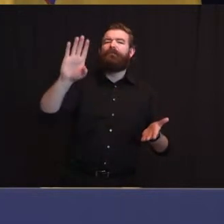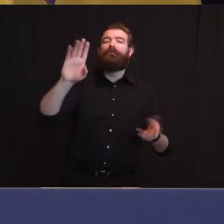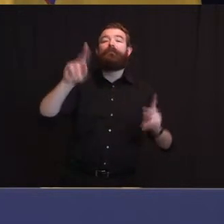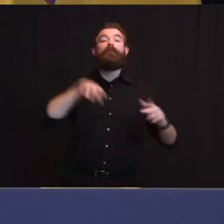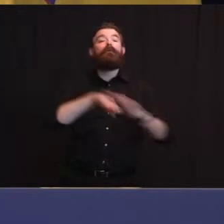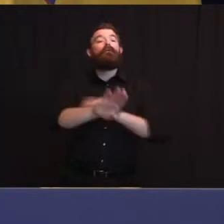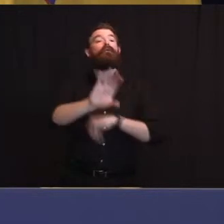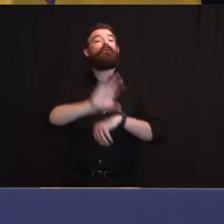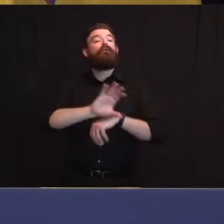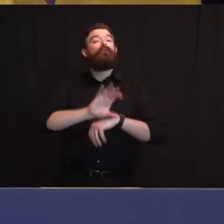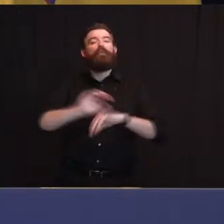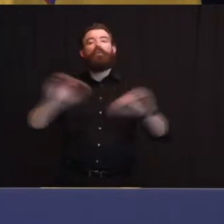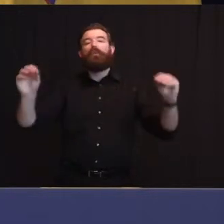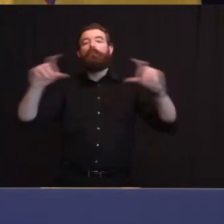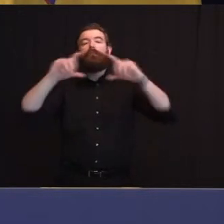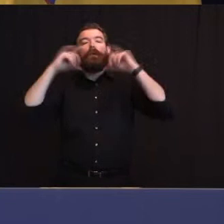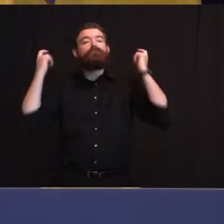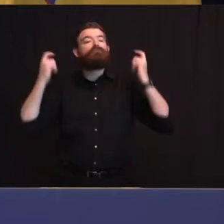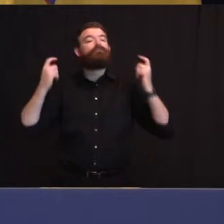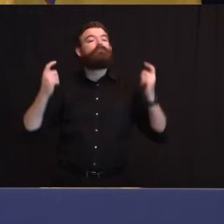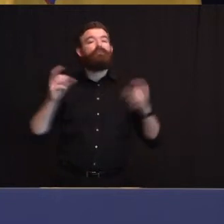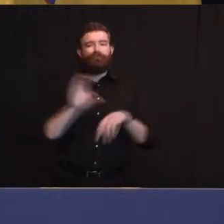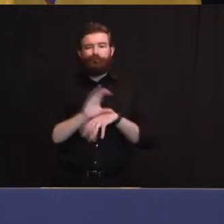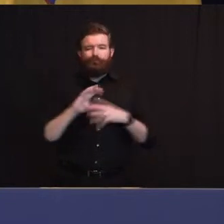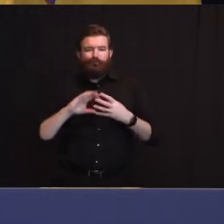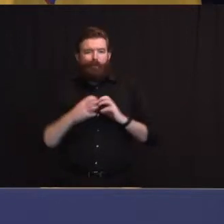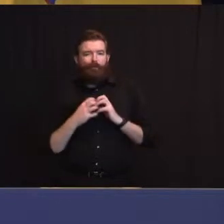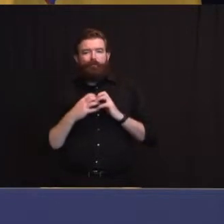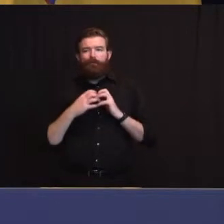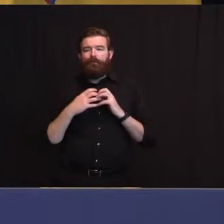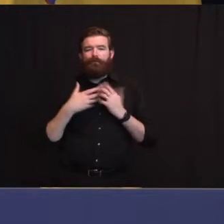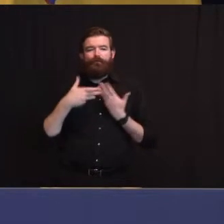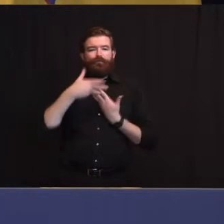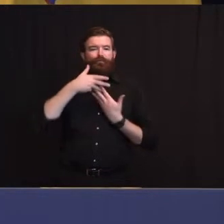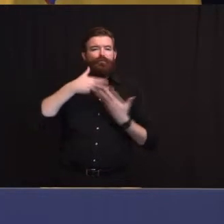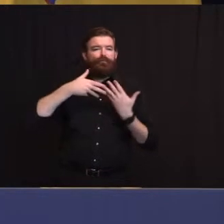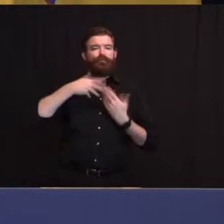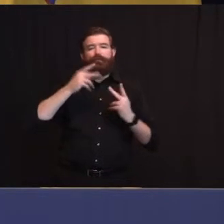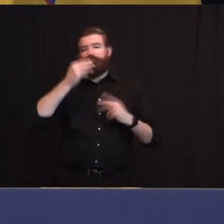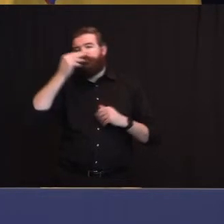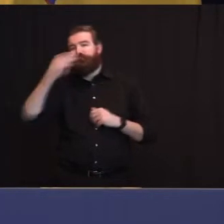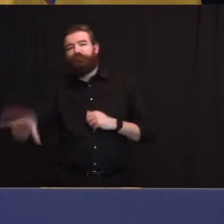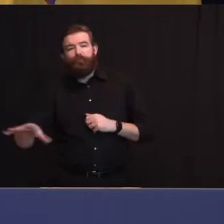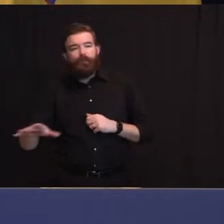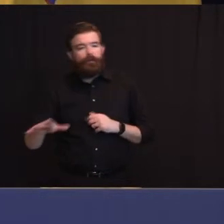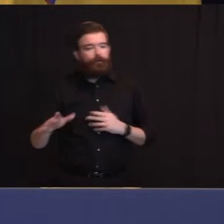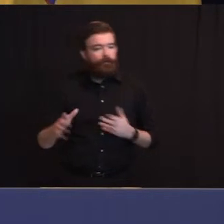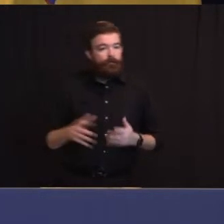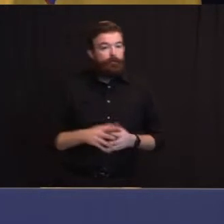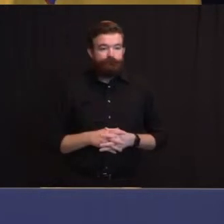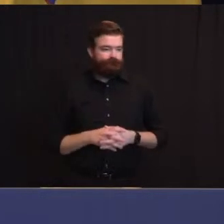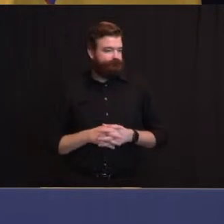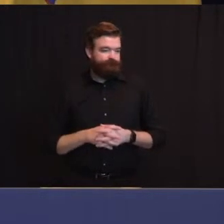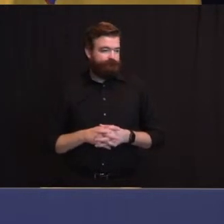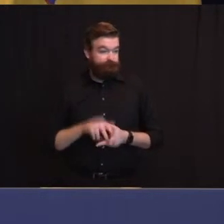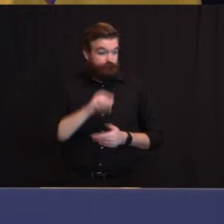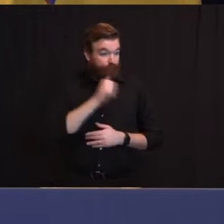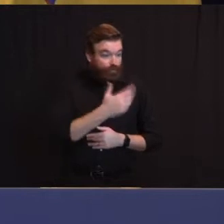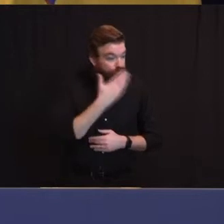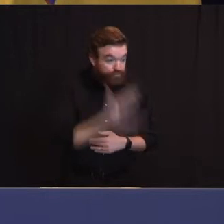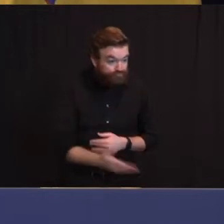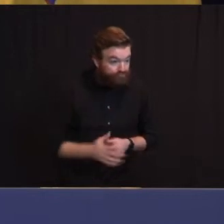you know, very crowded. That's not good. I mean, I don't know how else to say it. That's unacceptable. It's quite clear